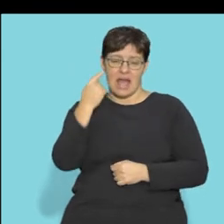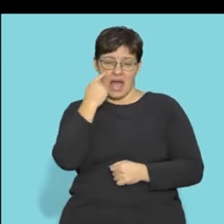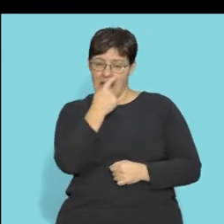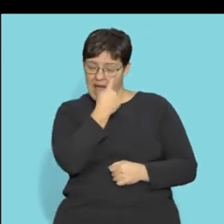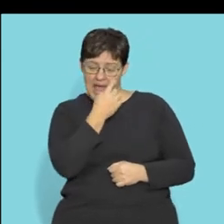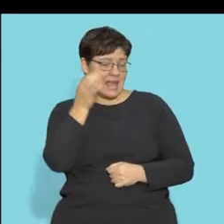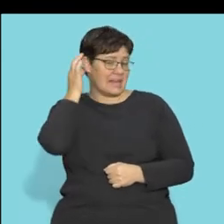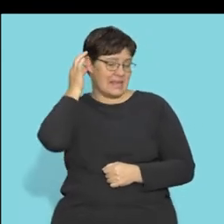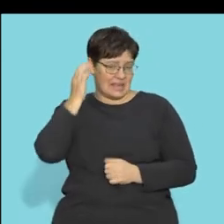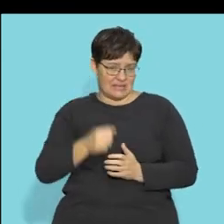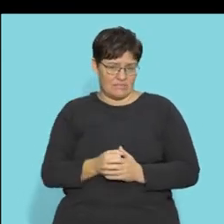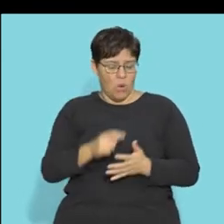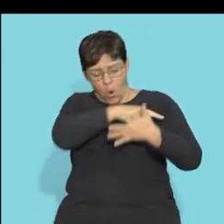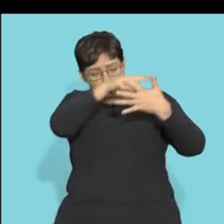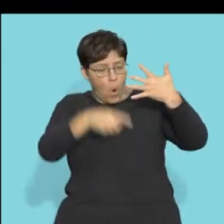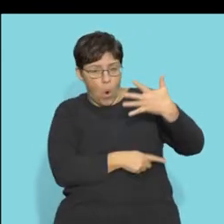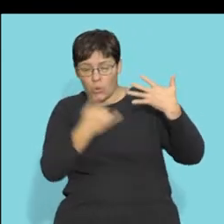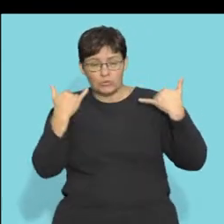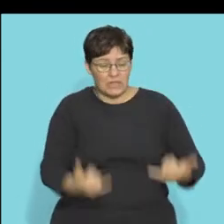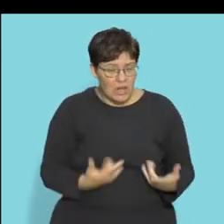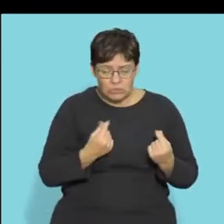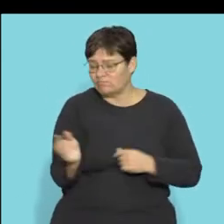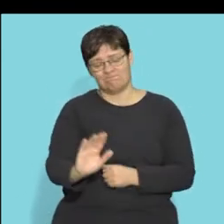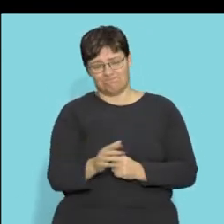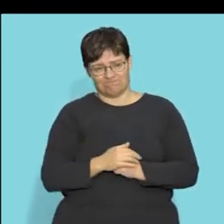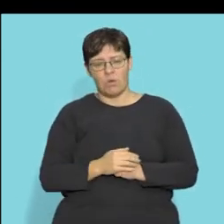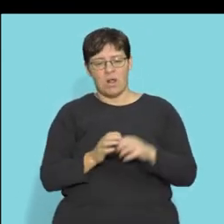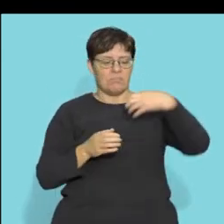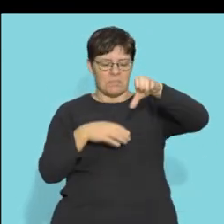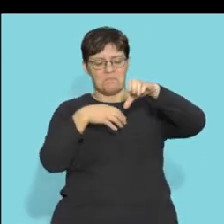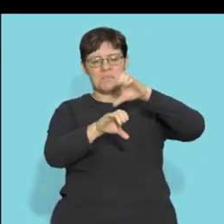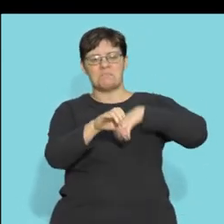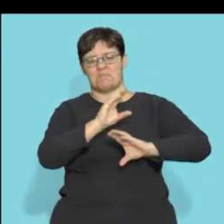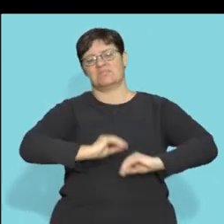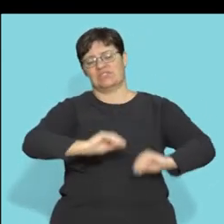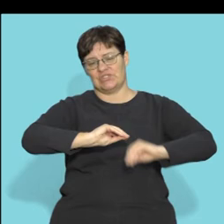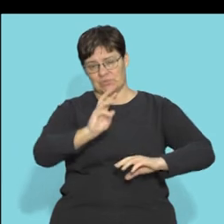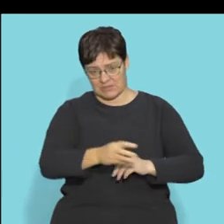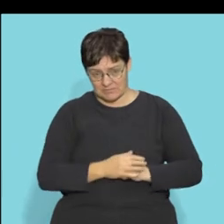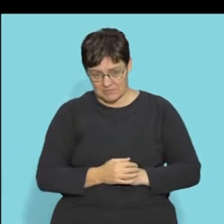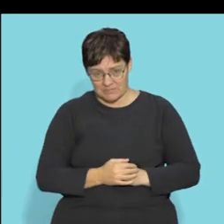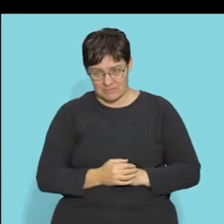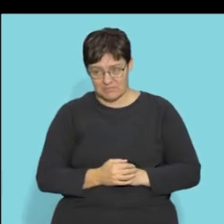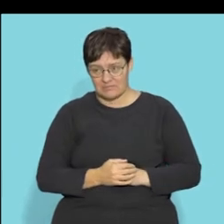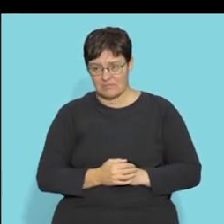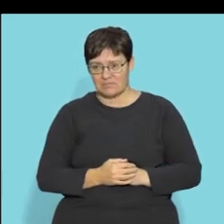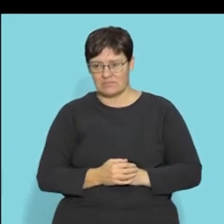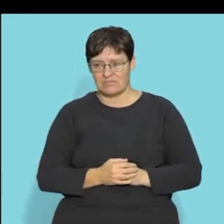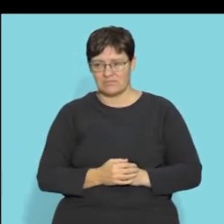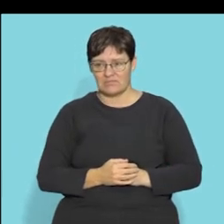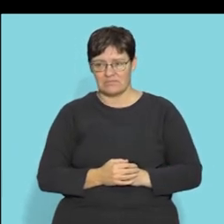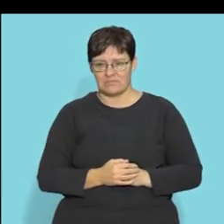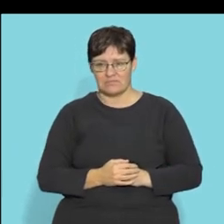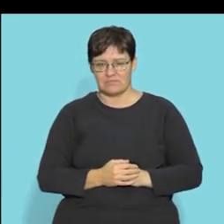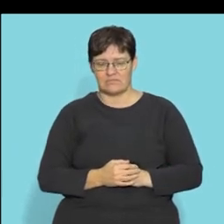the eye and the ear. But we're not going to do all of it today. We will break it up in sessions. Let's